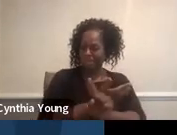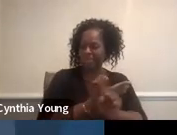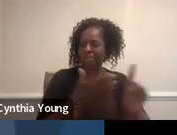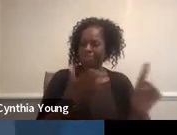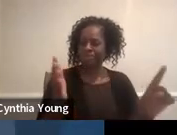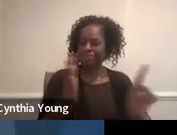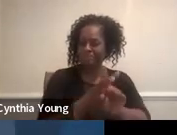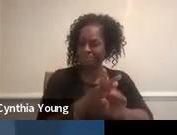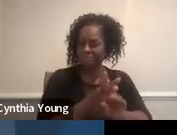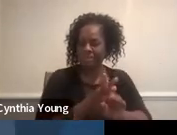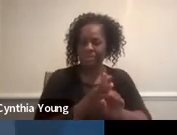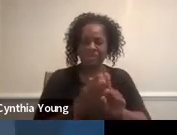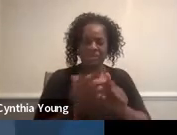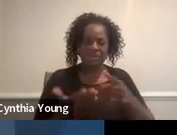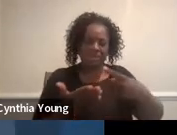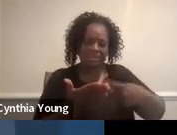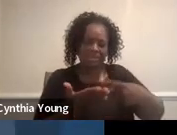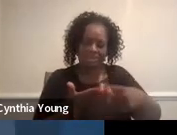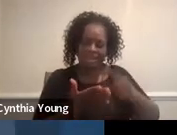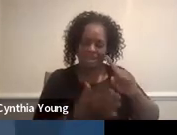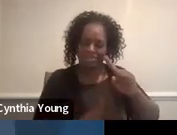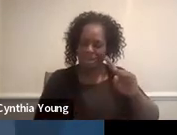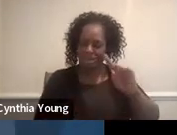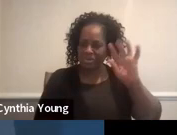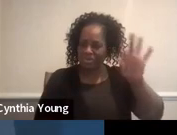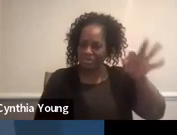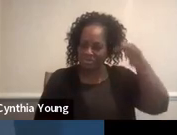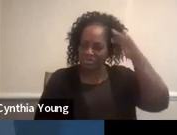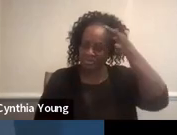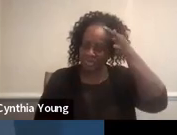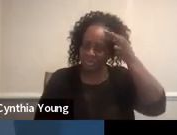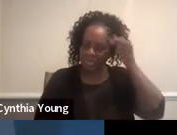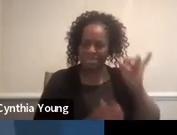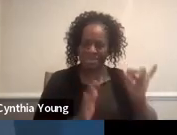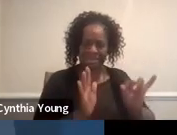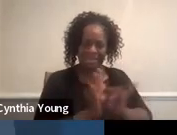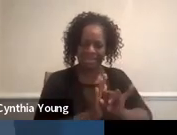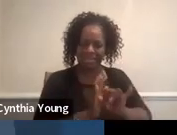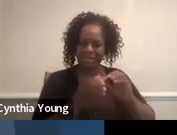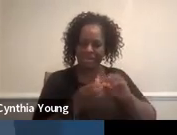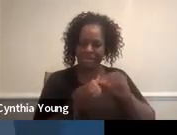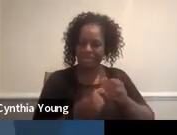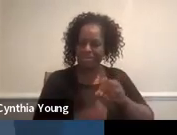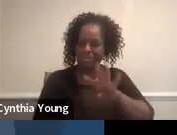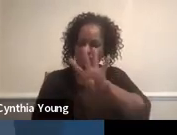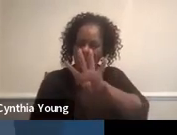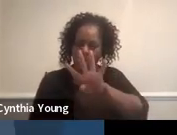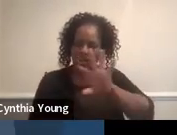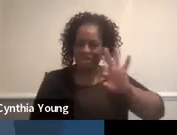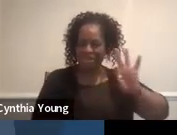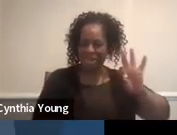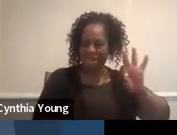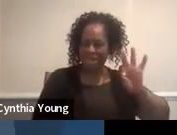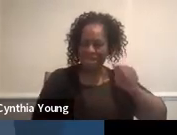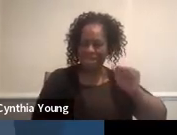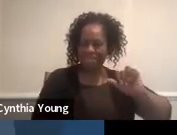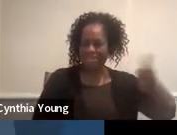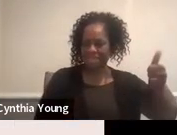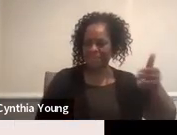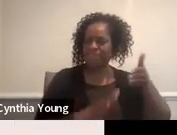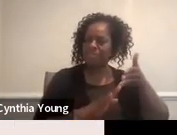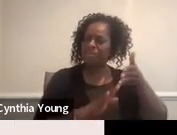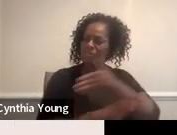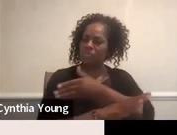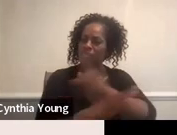So we are here to talk about federal indicators numbers four, nine, and ten. Before we get into